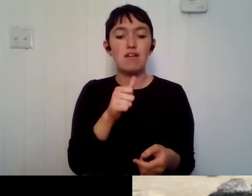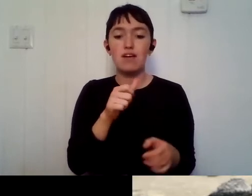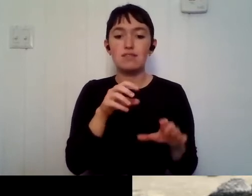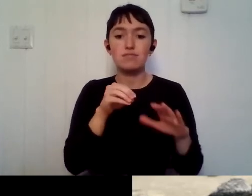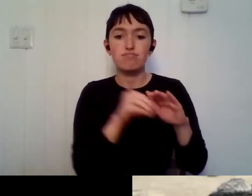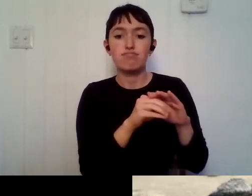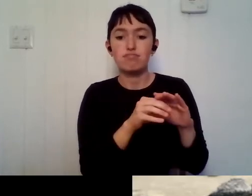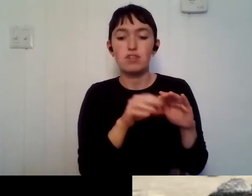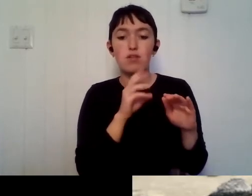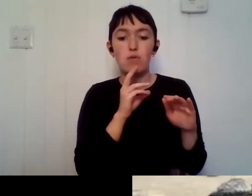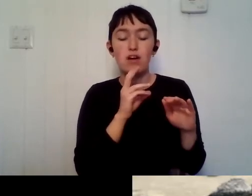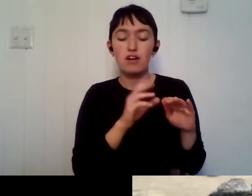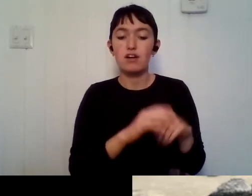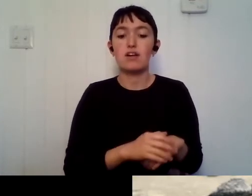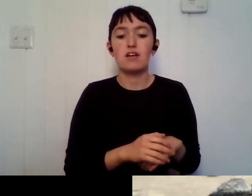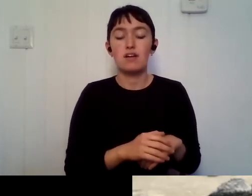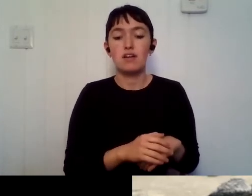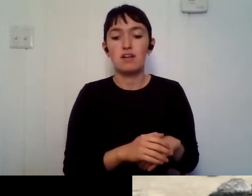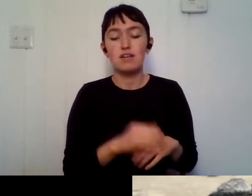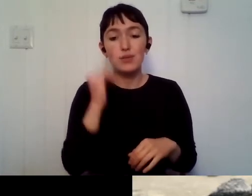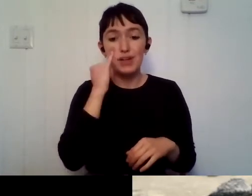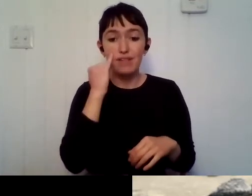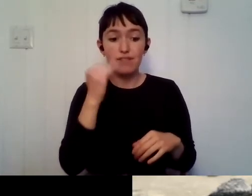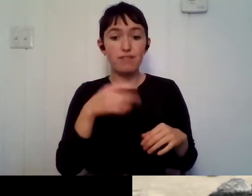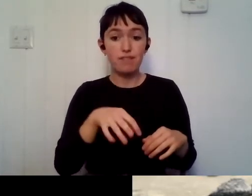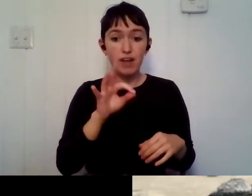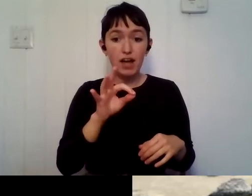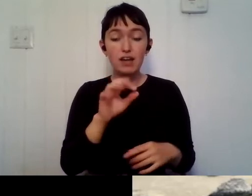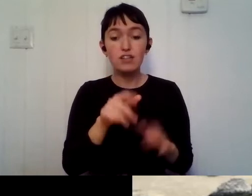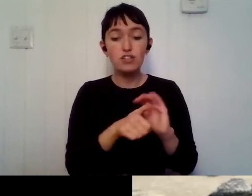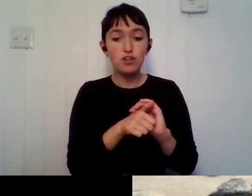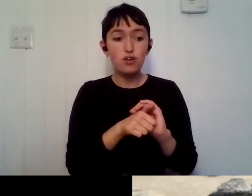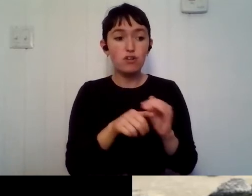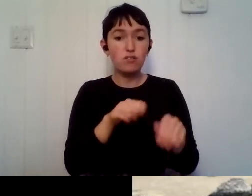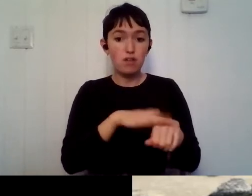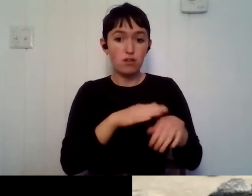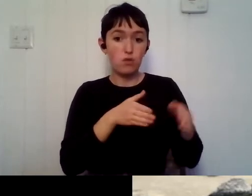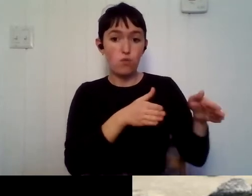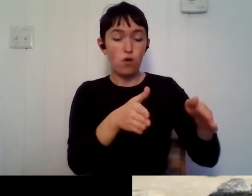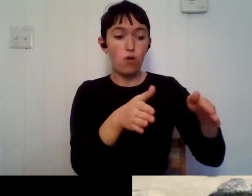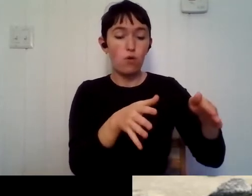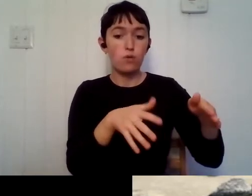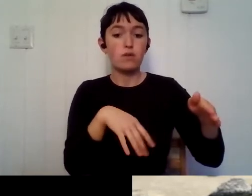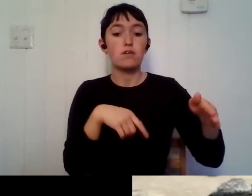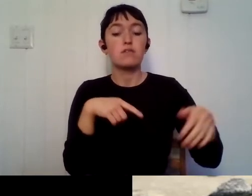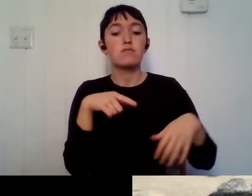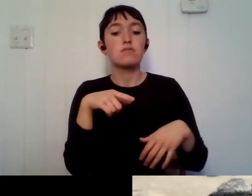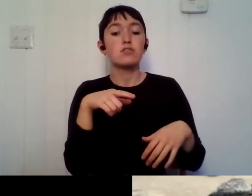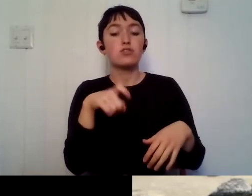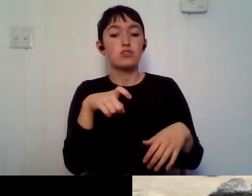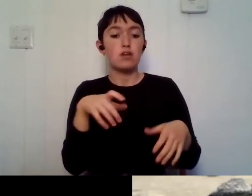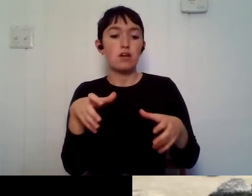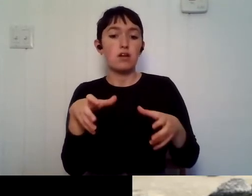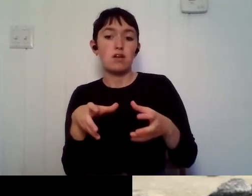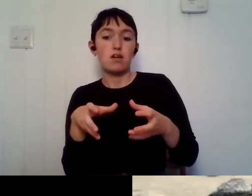road, um, make sure you always take it and release it in the way that it's facing, the direction that it's facing. Um, because